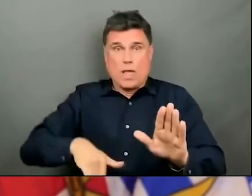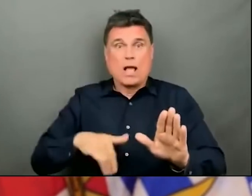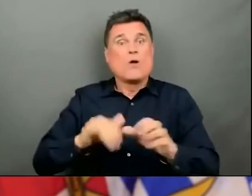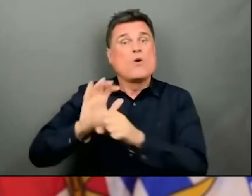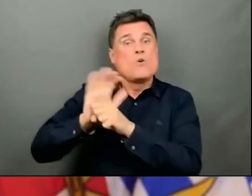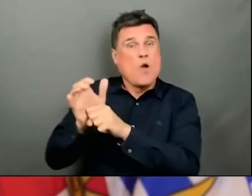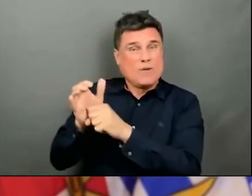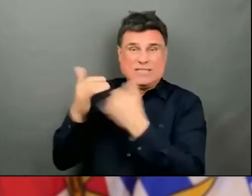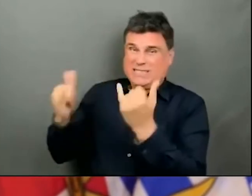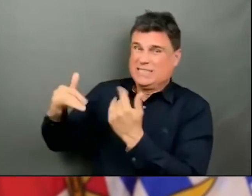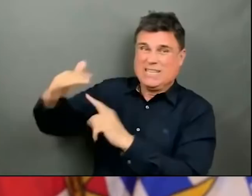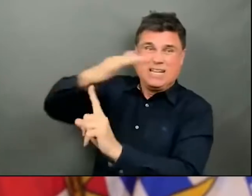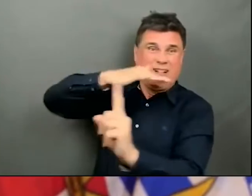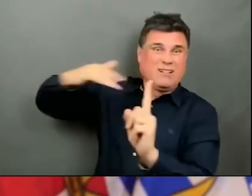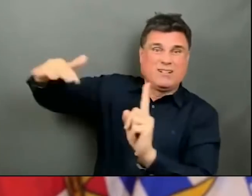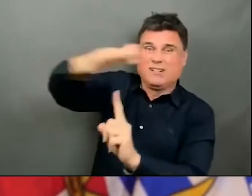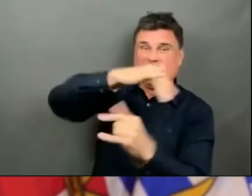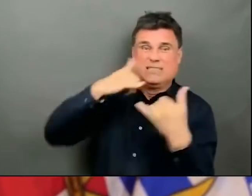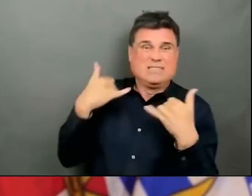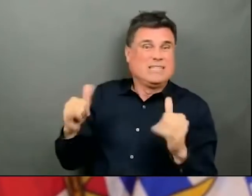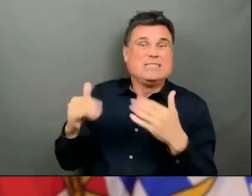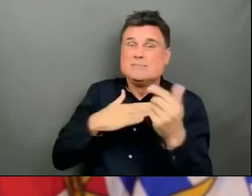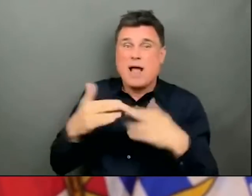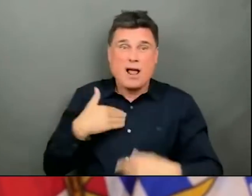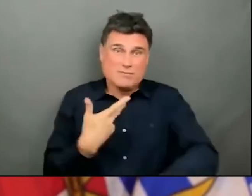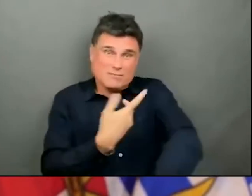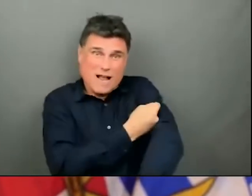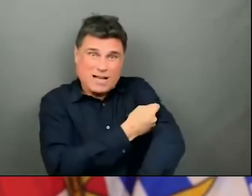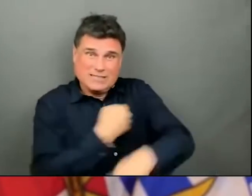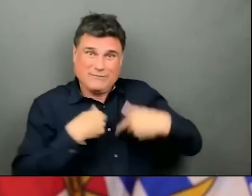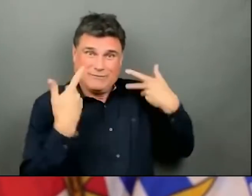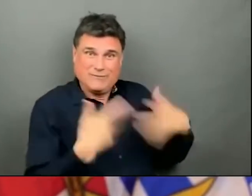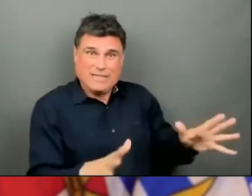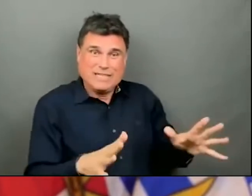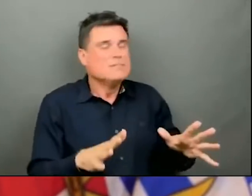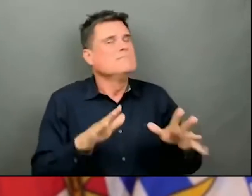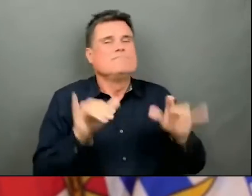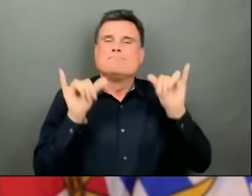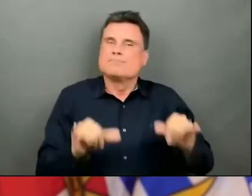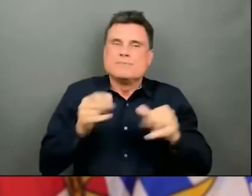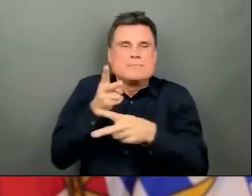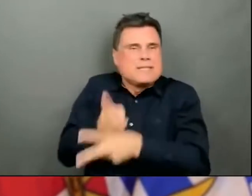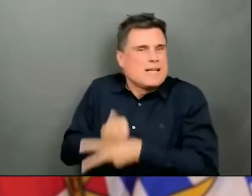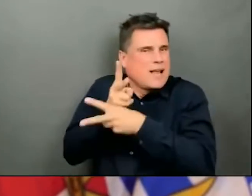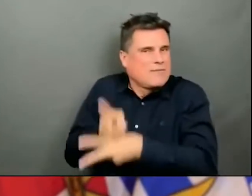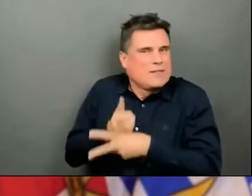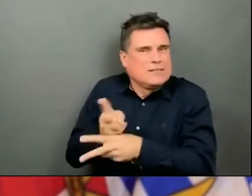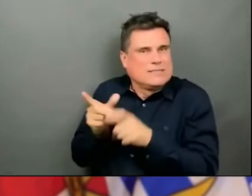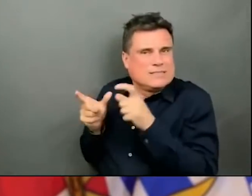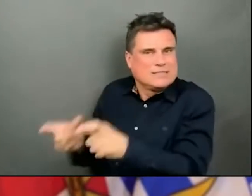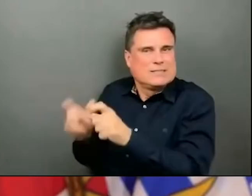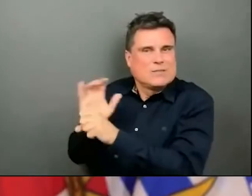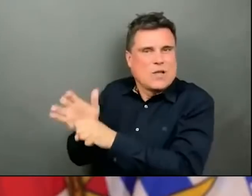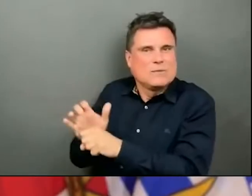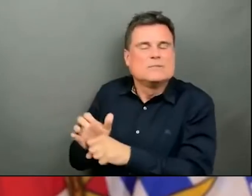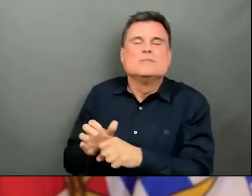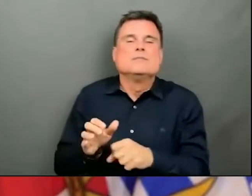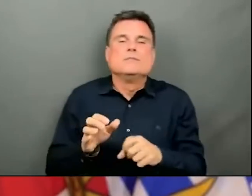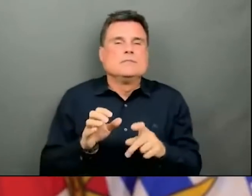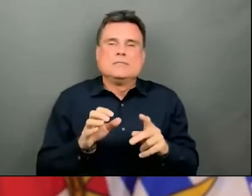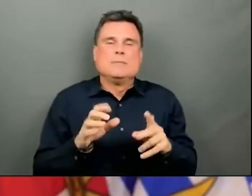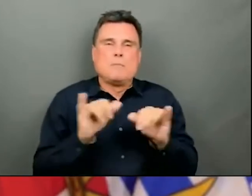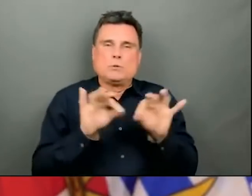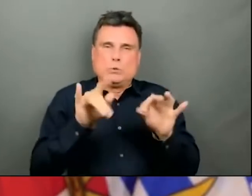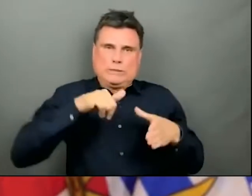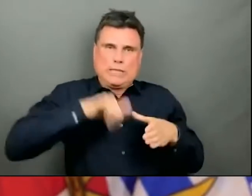take our precautions right now. That means keeping to your own household. Keeping your distance from everyone else.